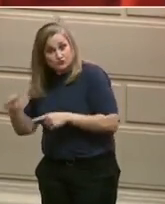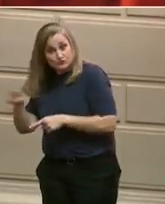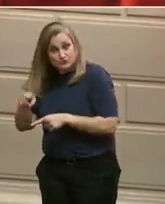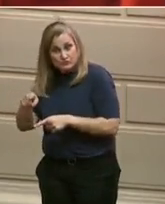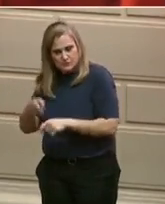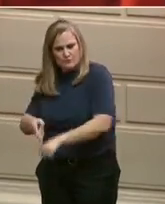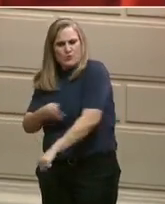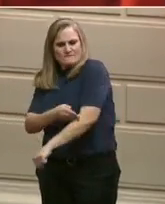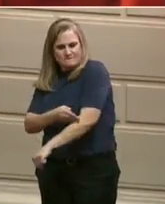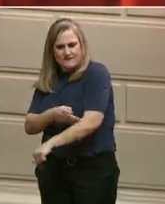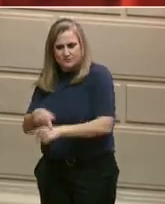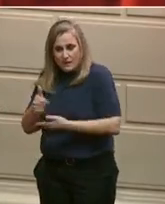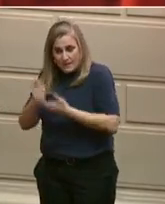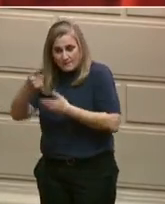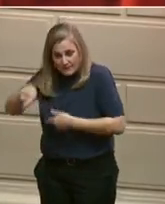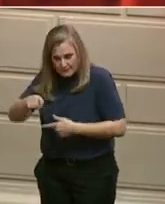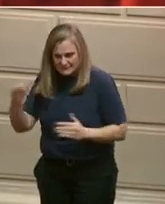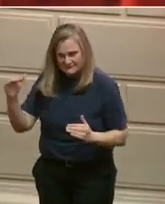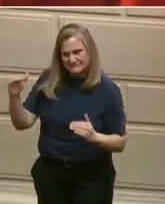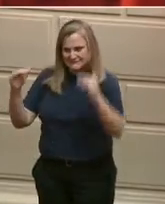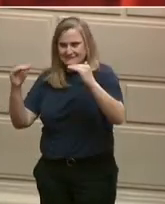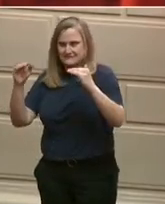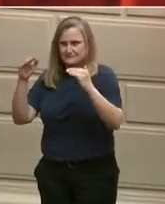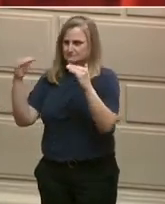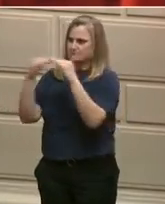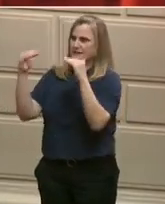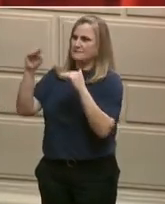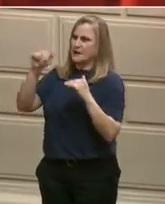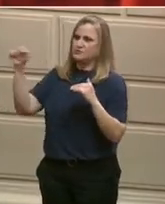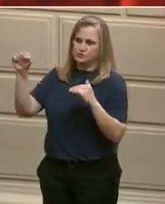goal ahead of us. Let's get this done for our students.